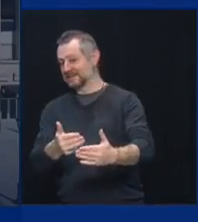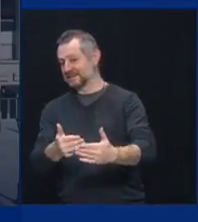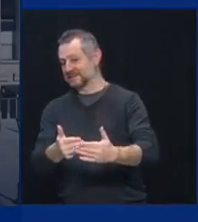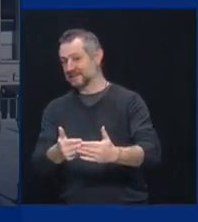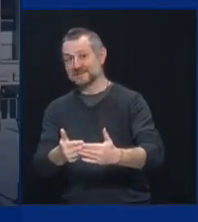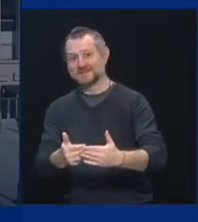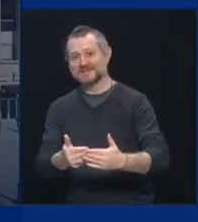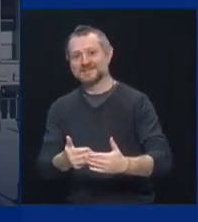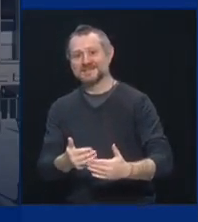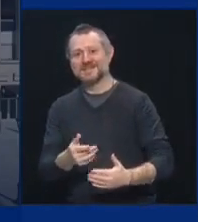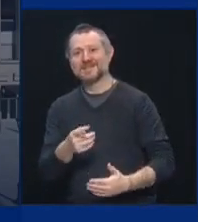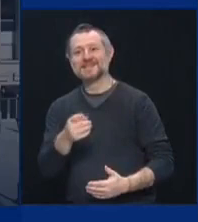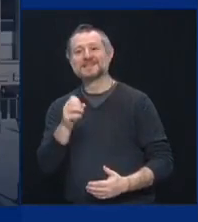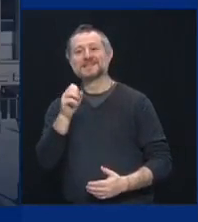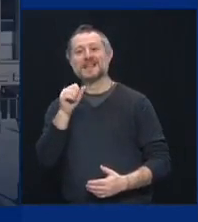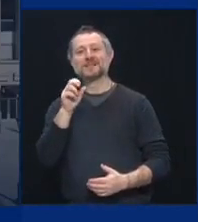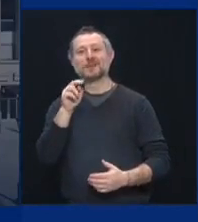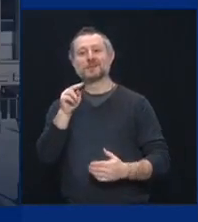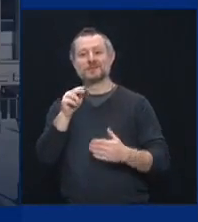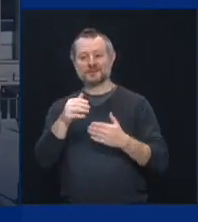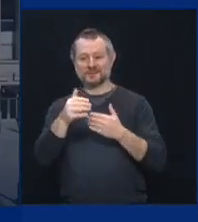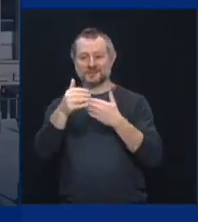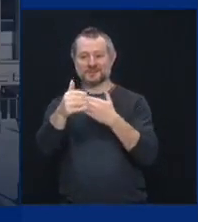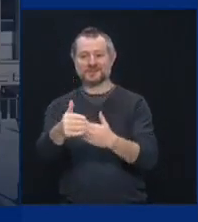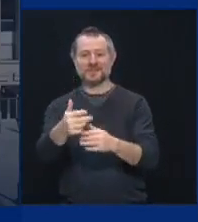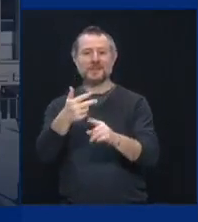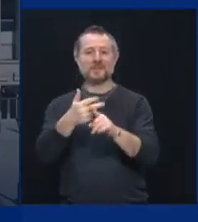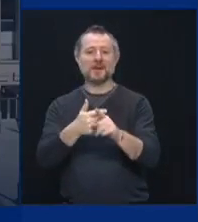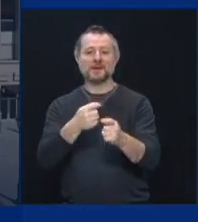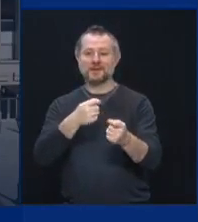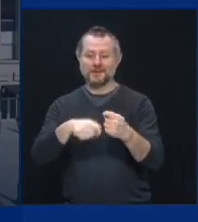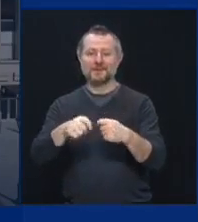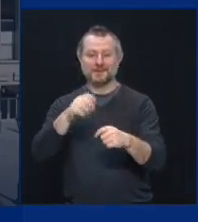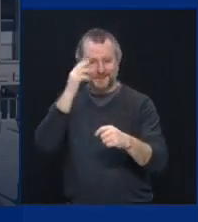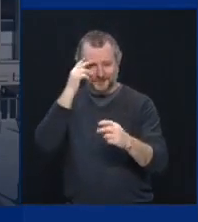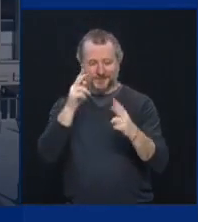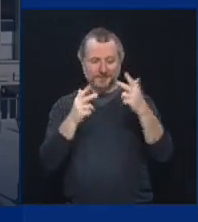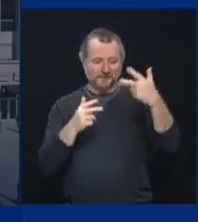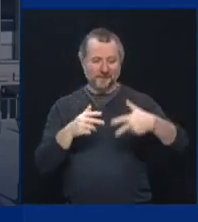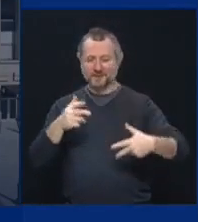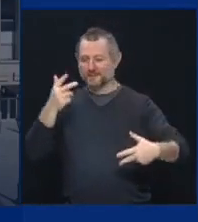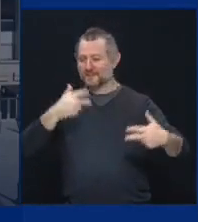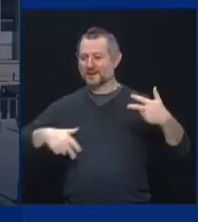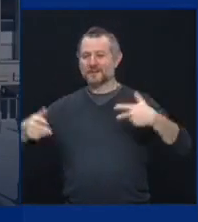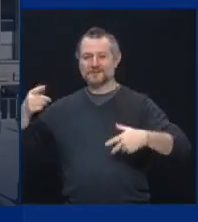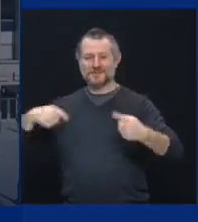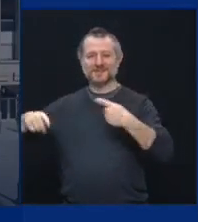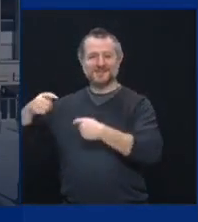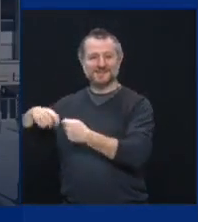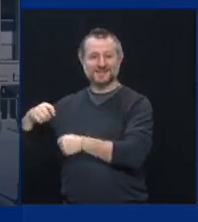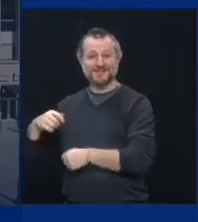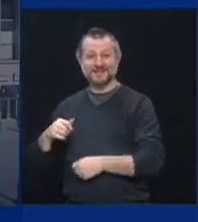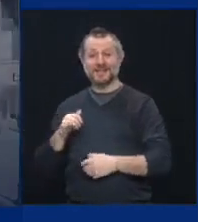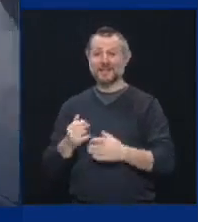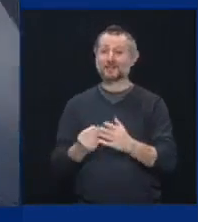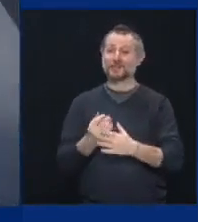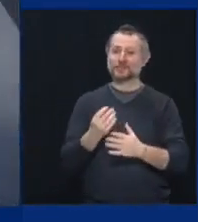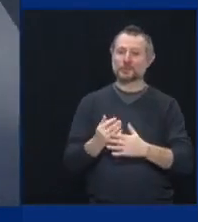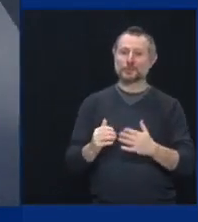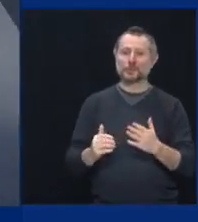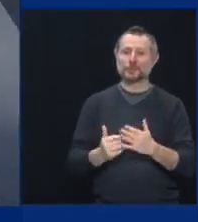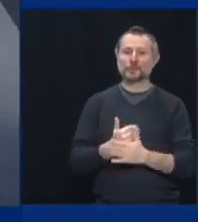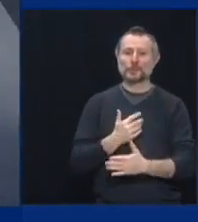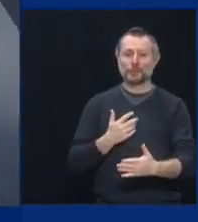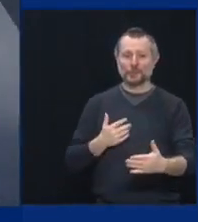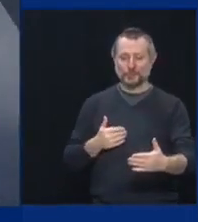Seasons change. Times change. Spring is upon us. And spring is a new season. And it is a new attitude.